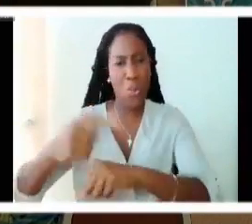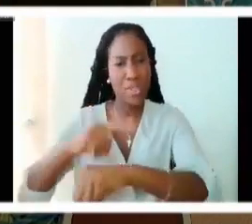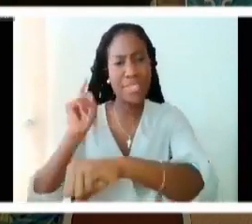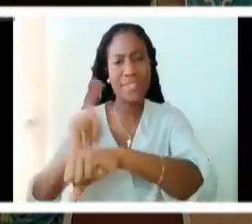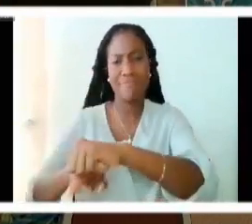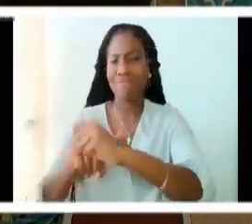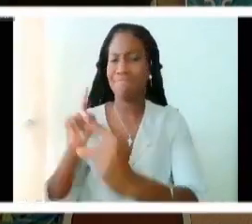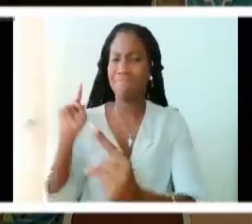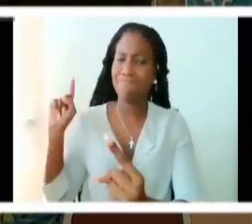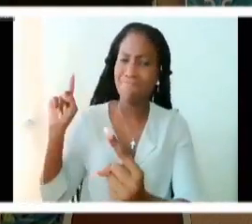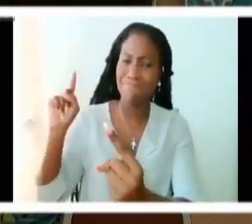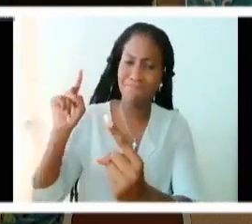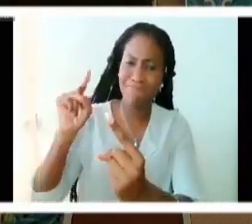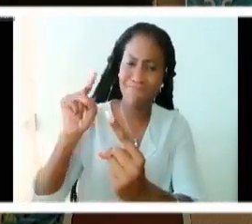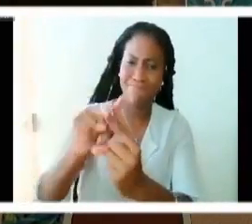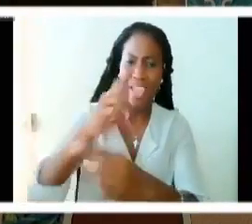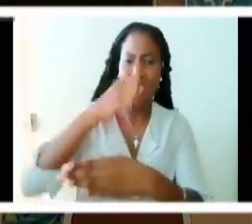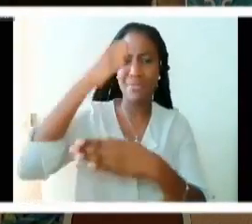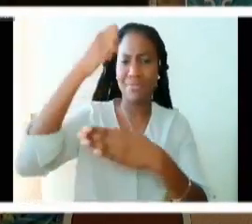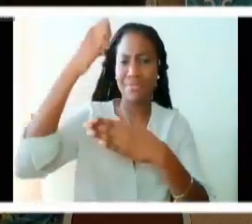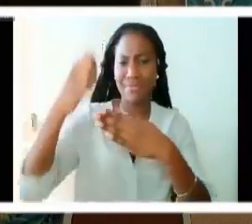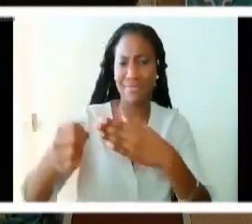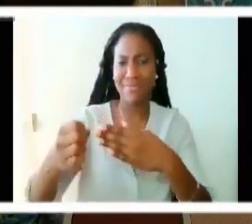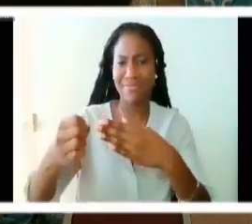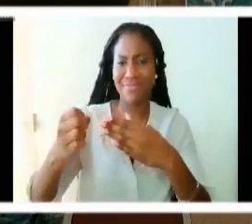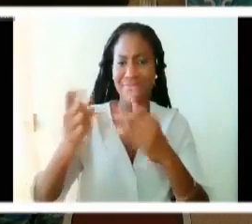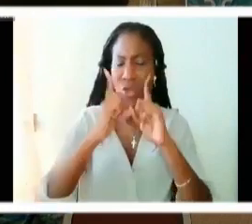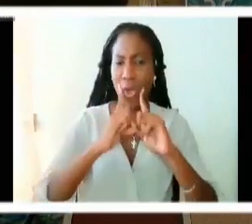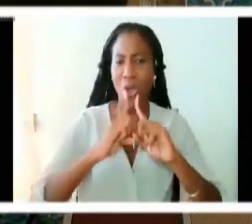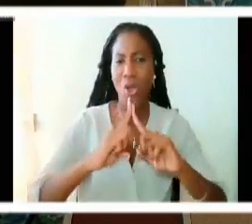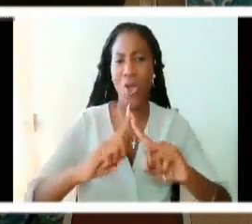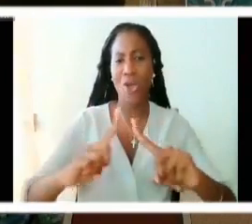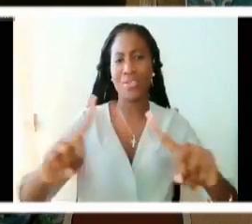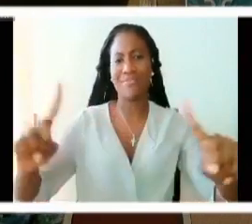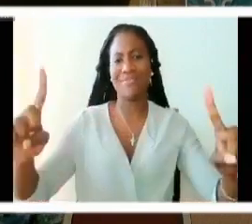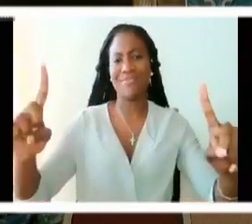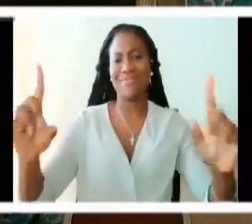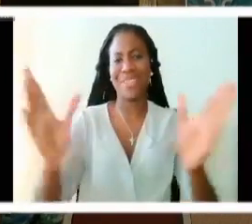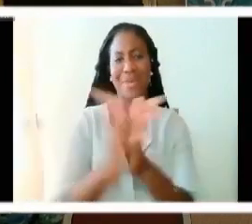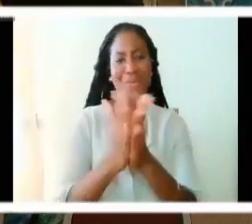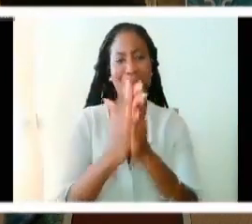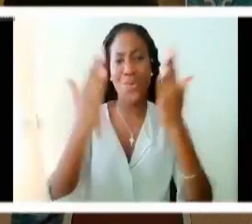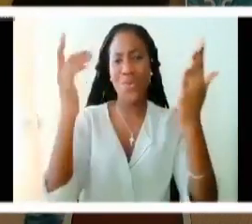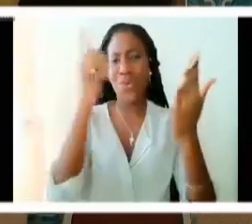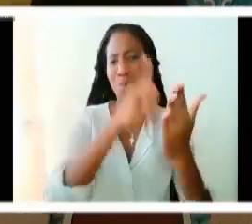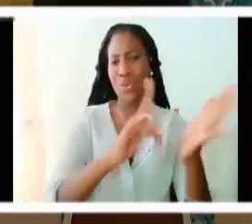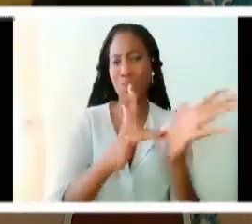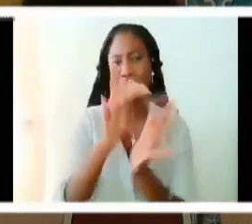end of the time. The Gospel of the Lord. Praise to you, Lord Jesus Christ.